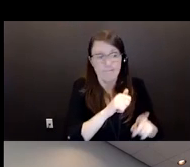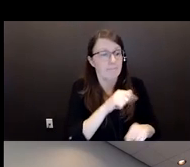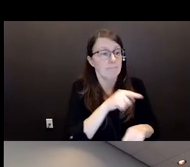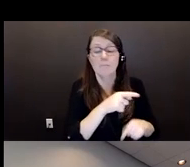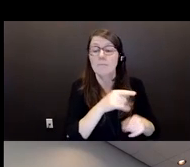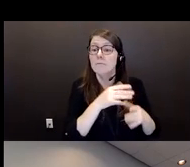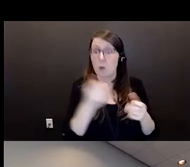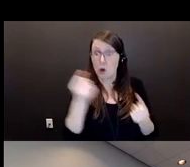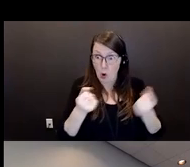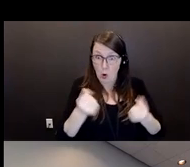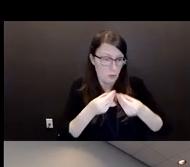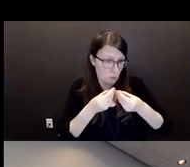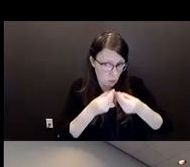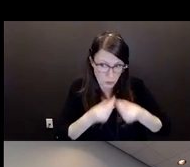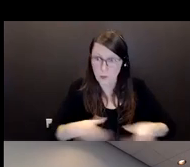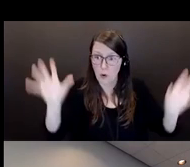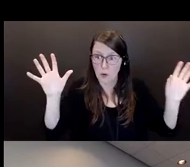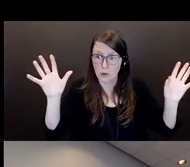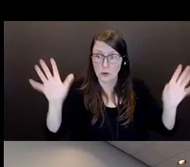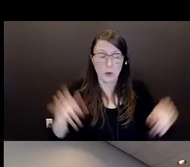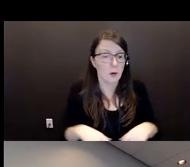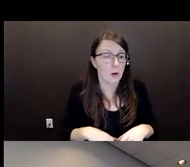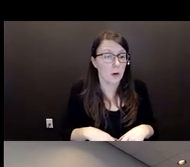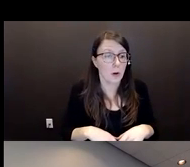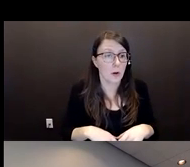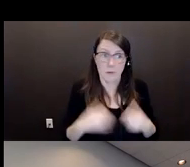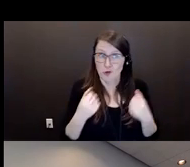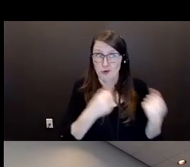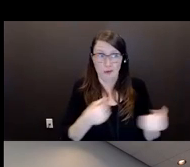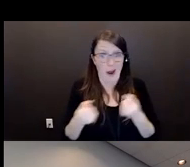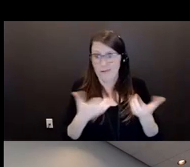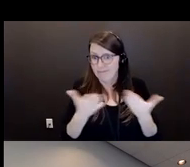She lost her ability to drive.